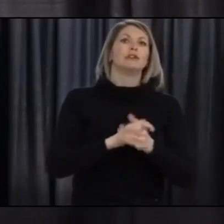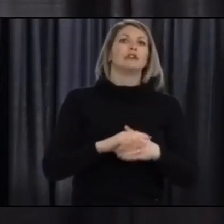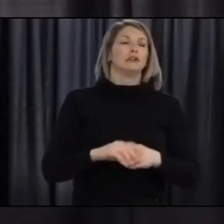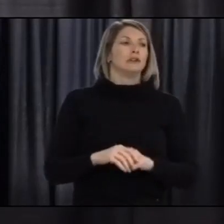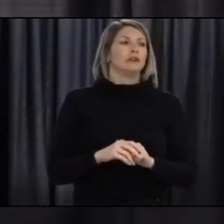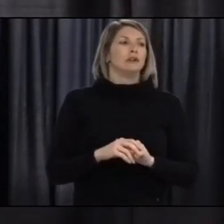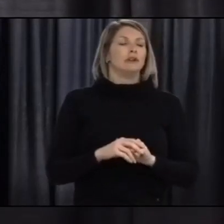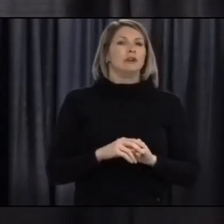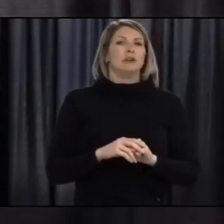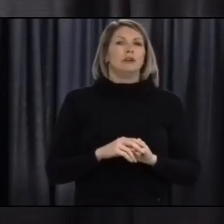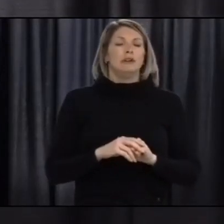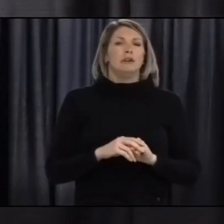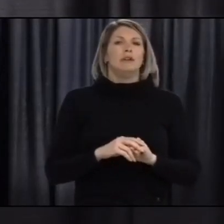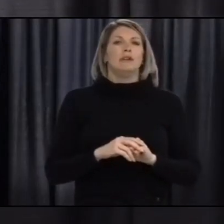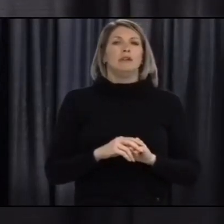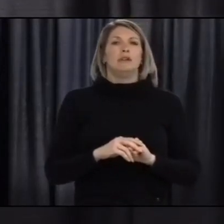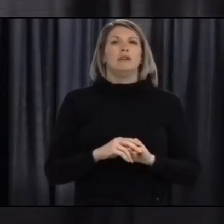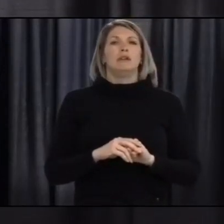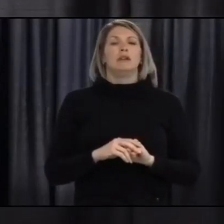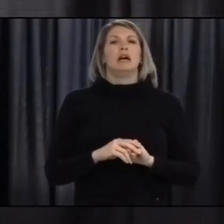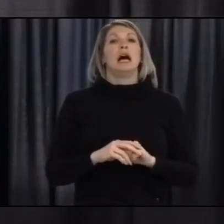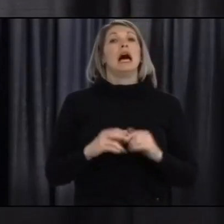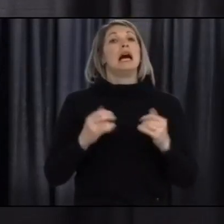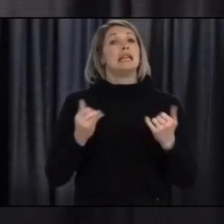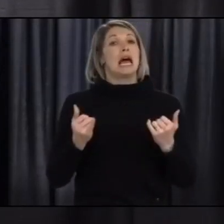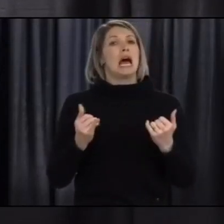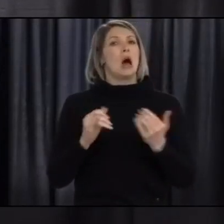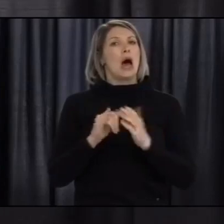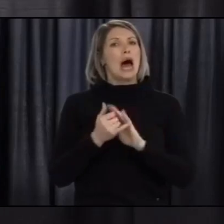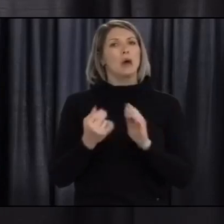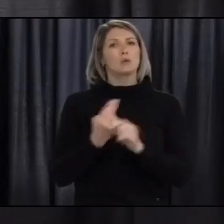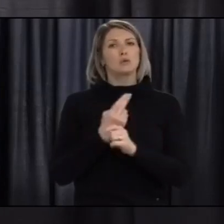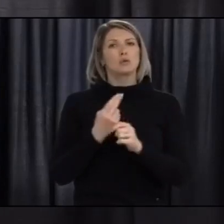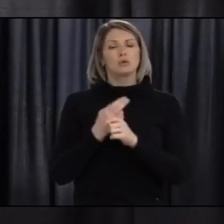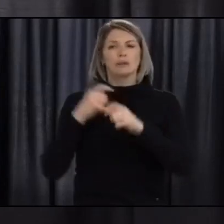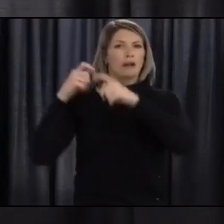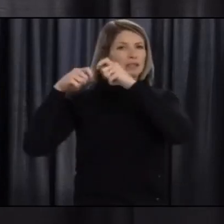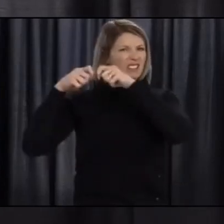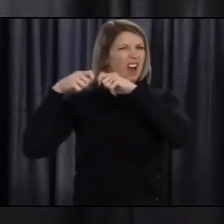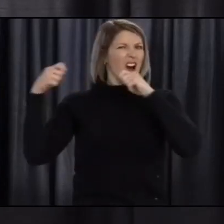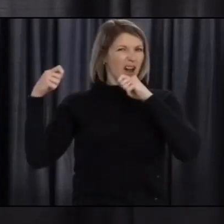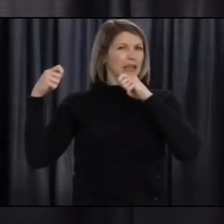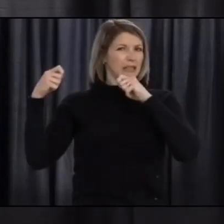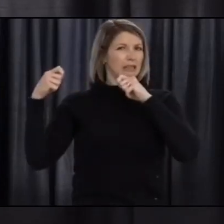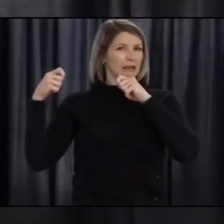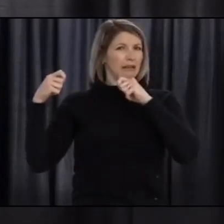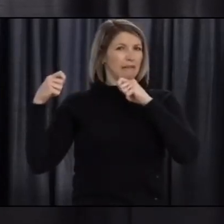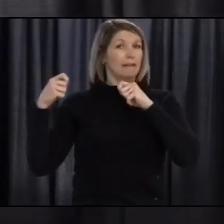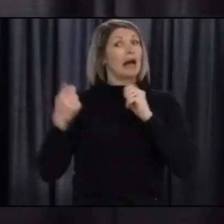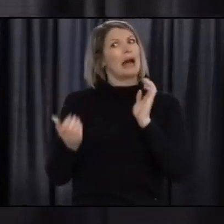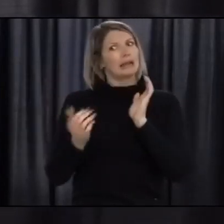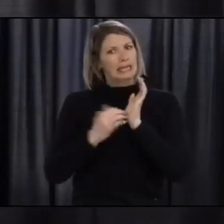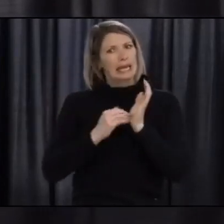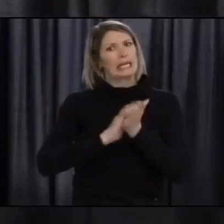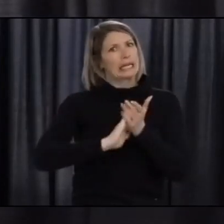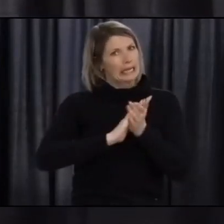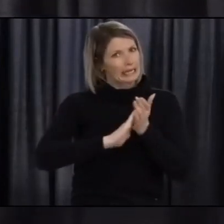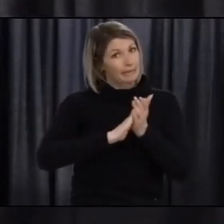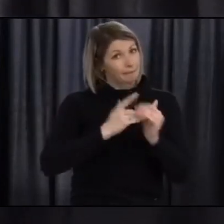And now we will demonstrate for a mask with ties. So as Brenda has just done, first clean your hands.